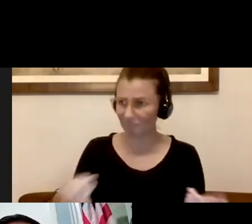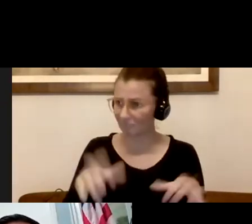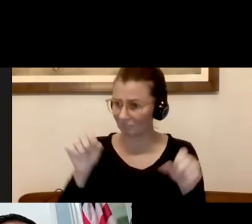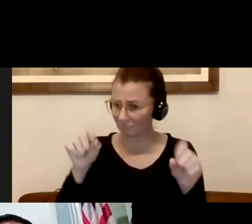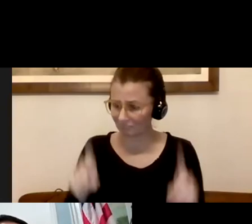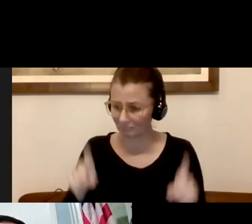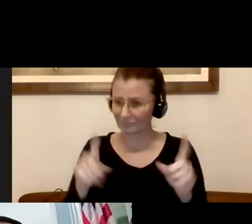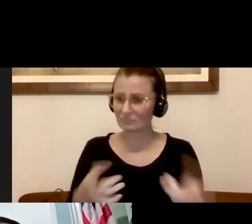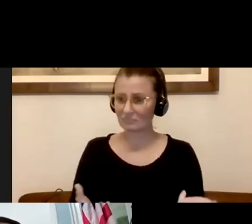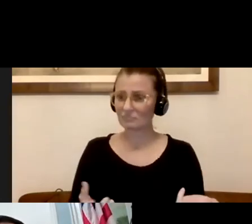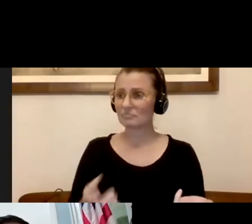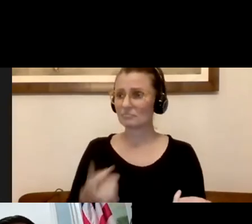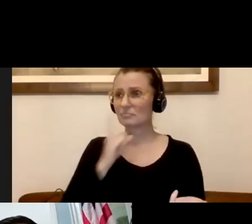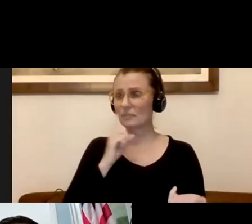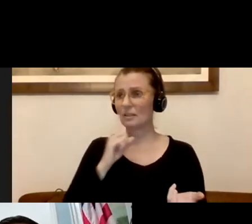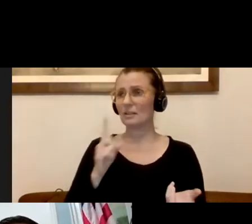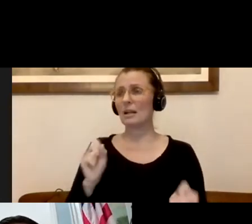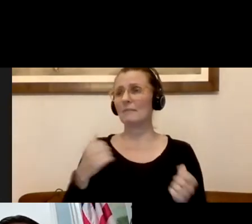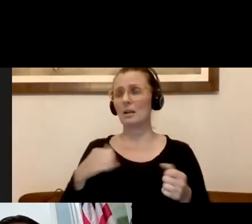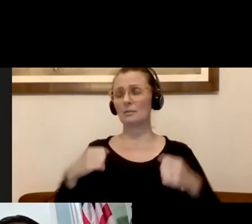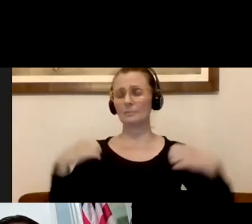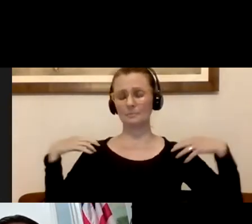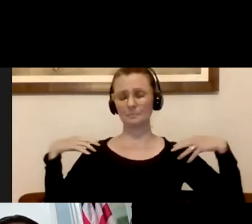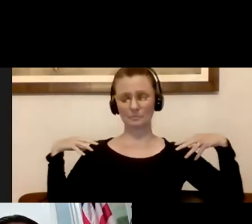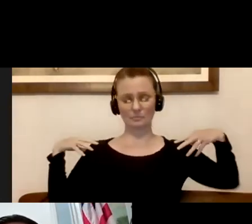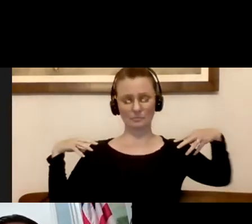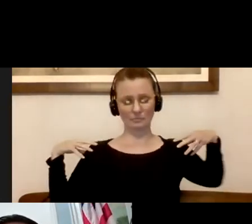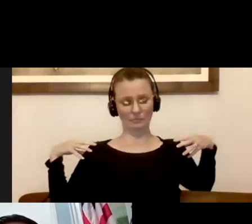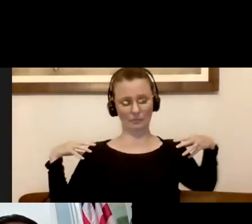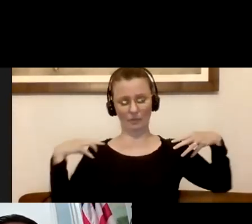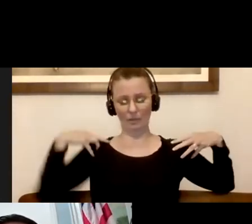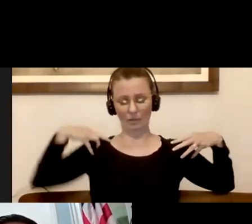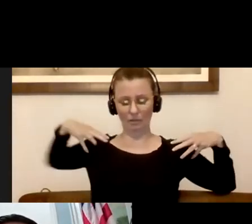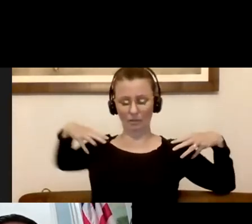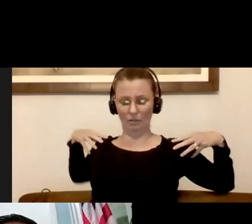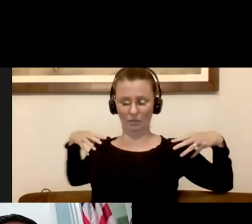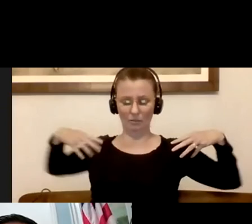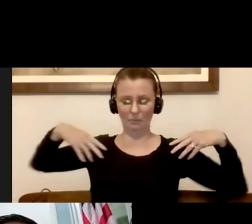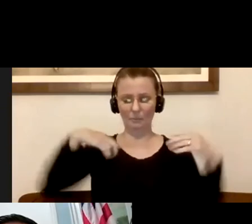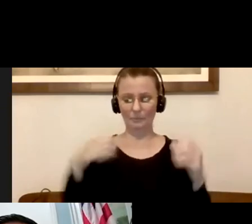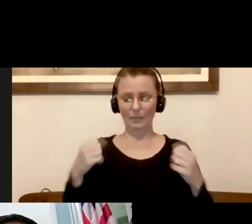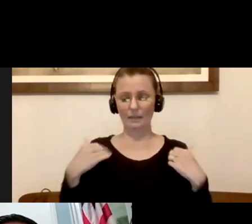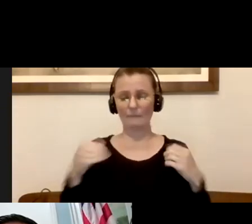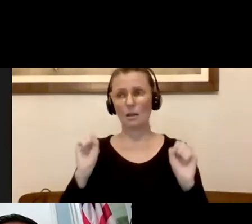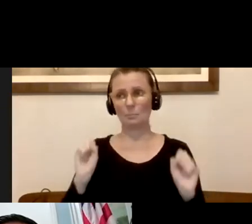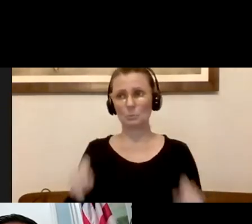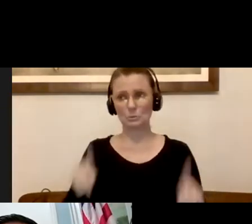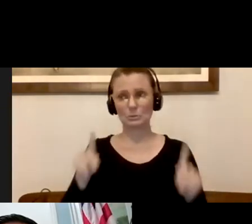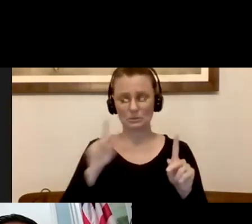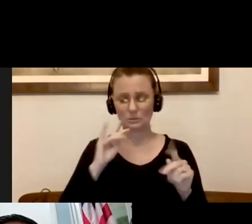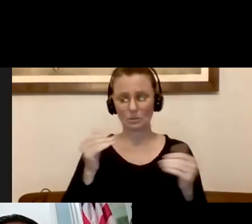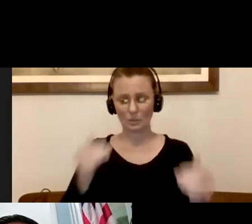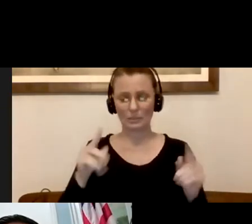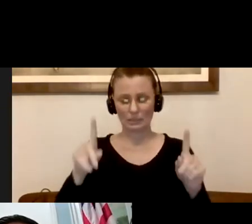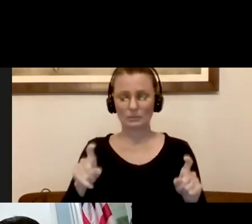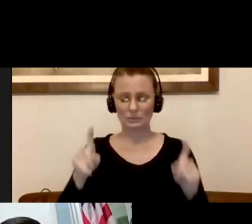for you to be tested because we are trying to get others to test. And this will give you a baseline and some reassurance of where you are with the virus, whether or not you've had it